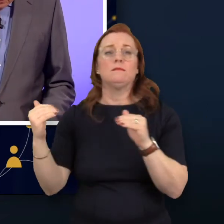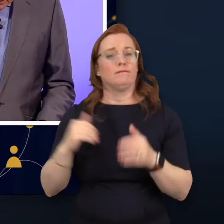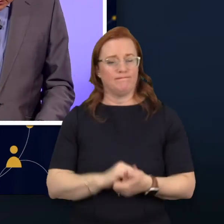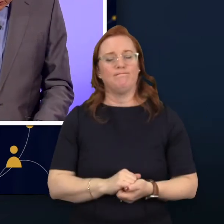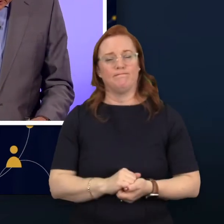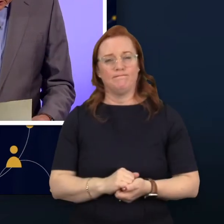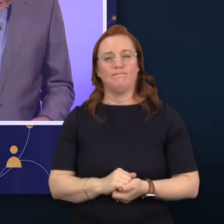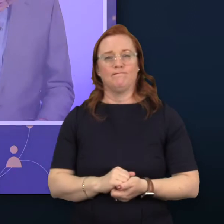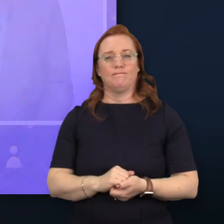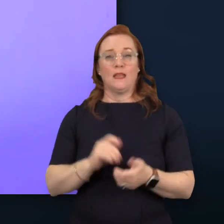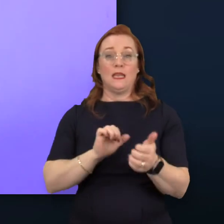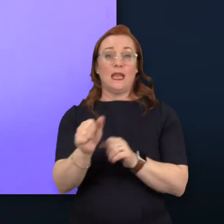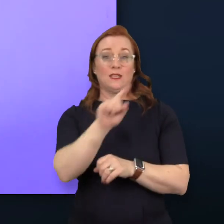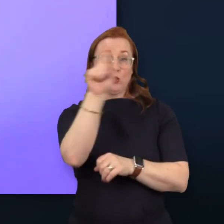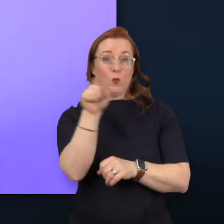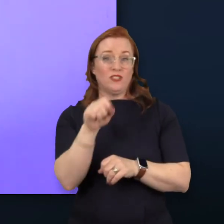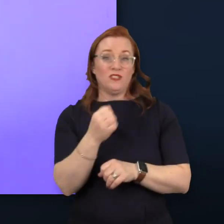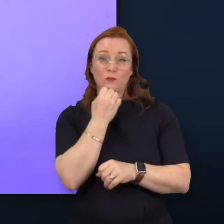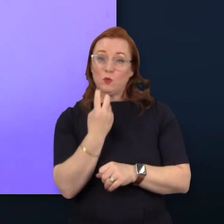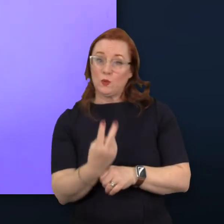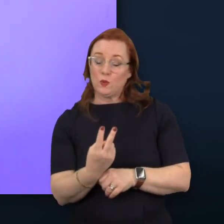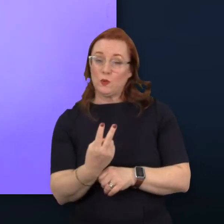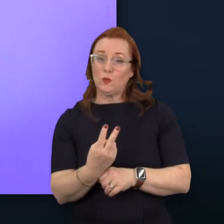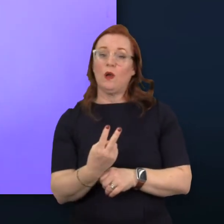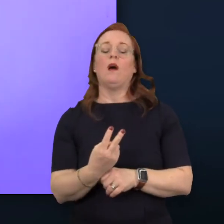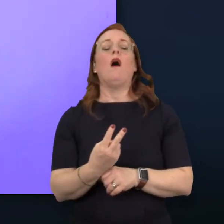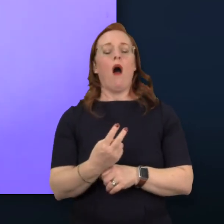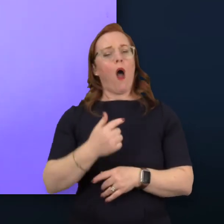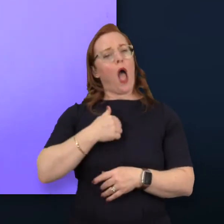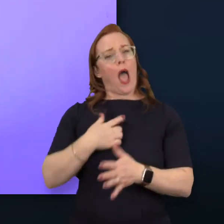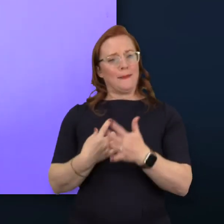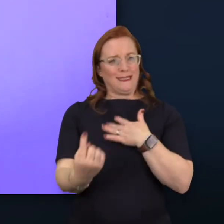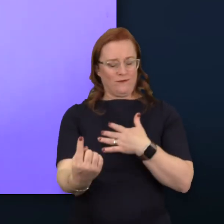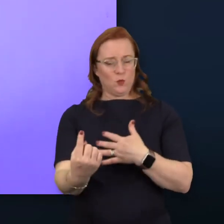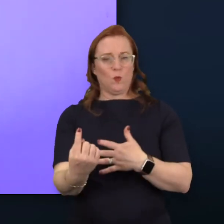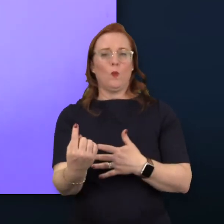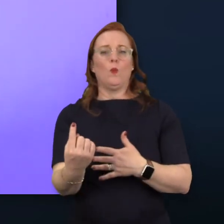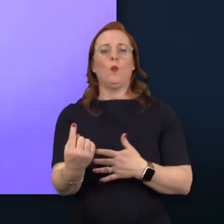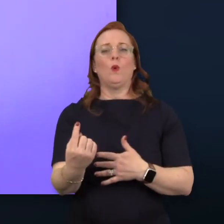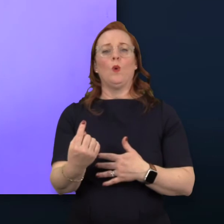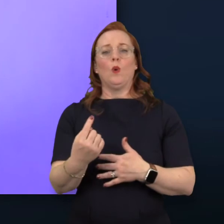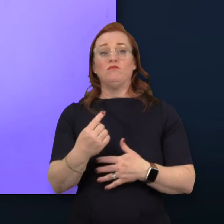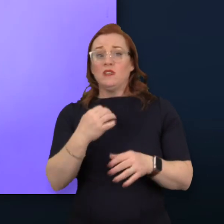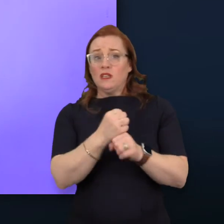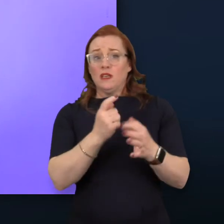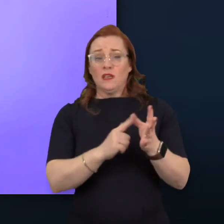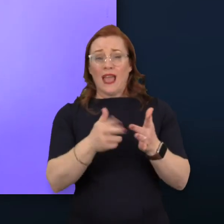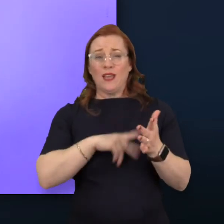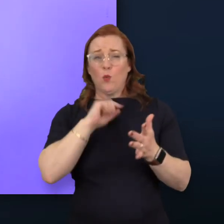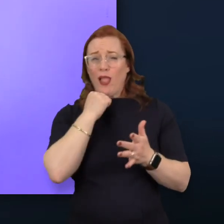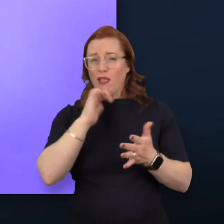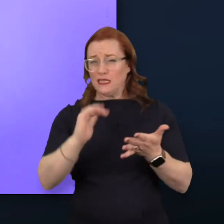Next question is, as an individual, will GAIN be a safe space?